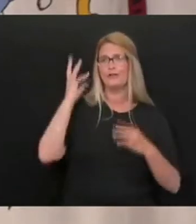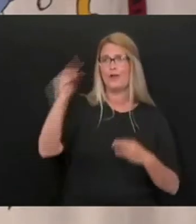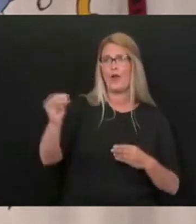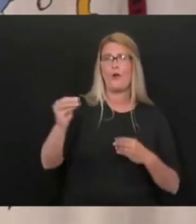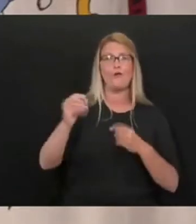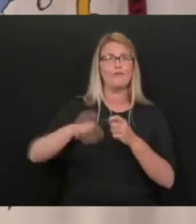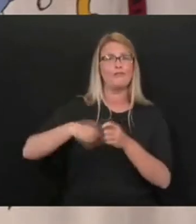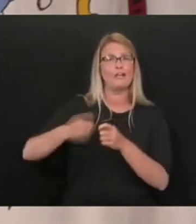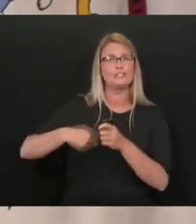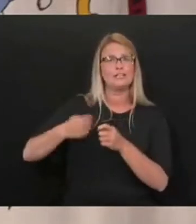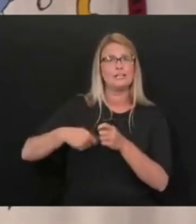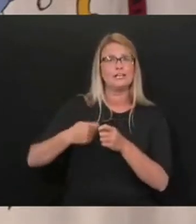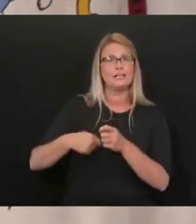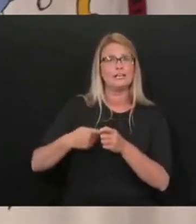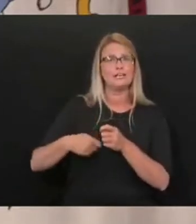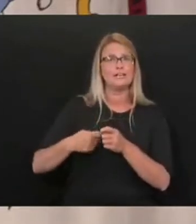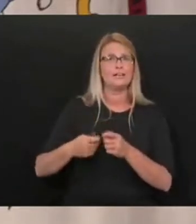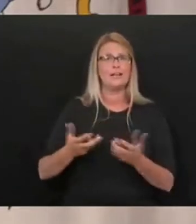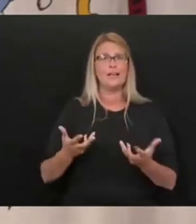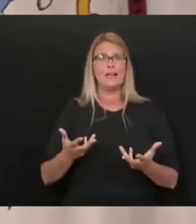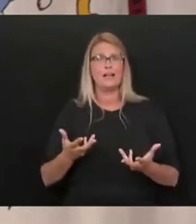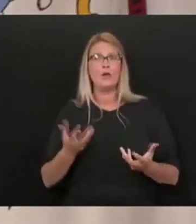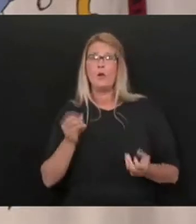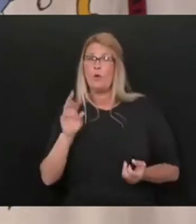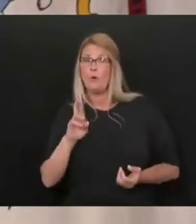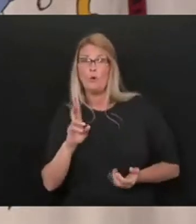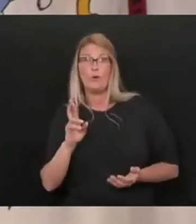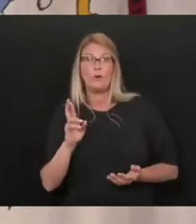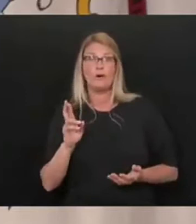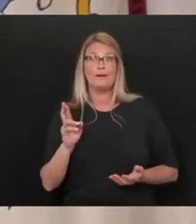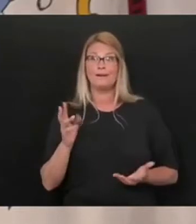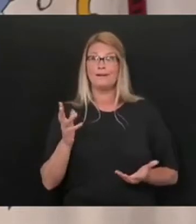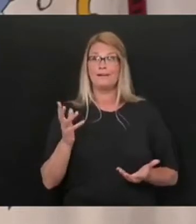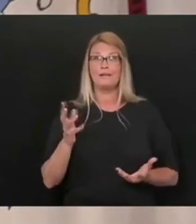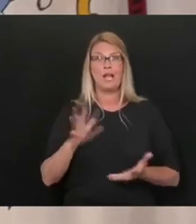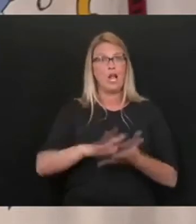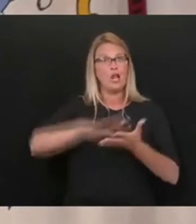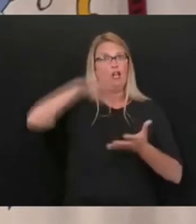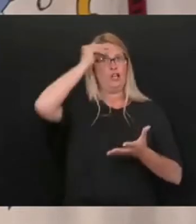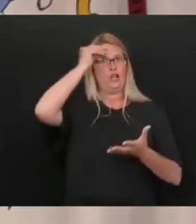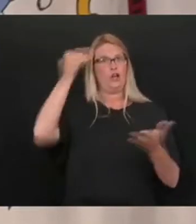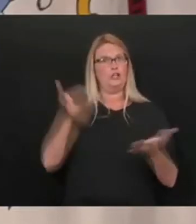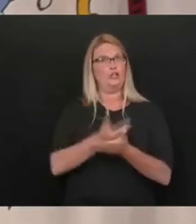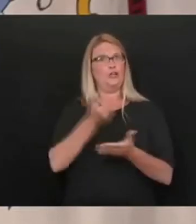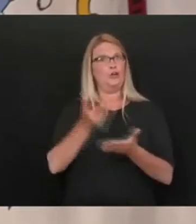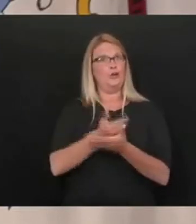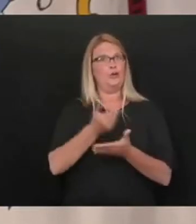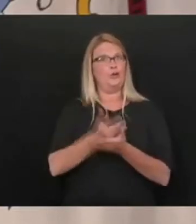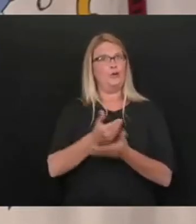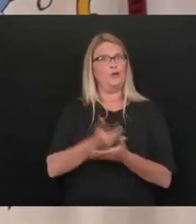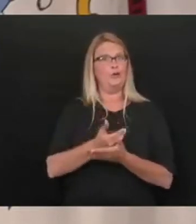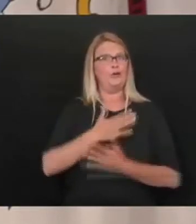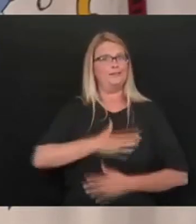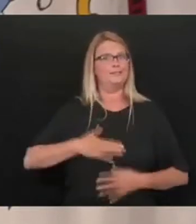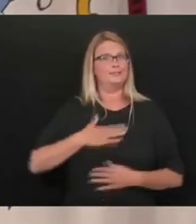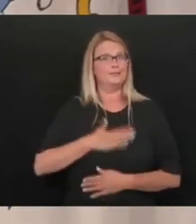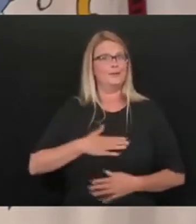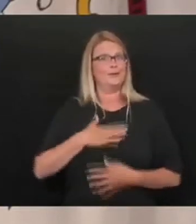to go to their favorite fishing spot or come and to learn a new favorite fishing spot and then